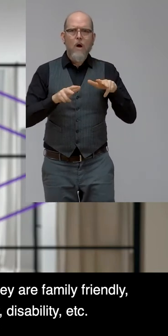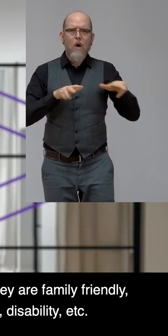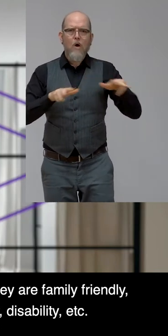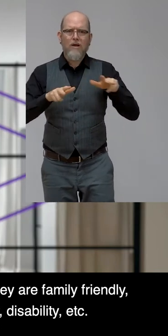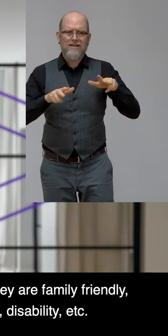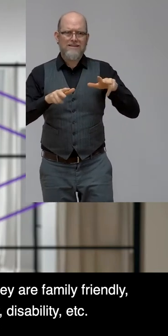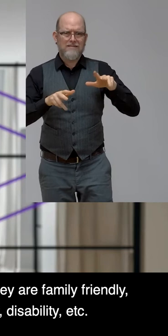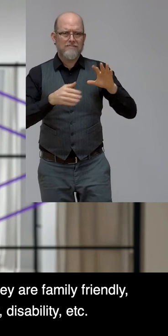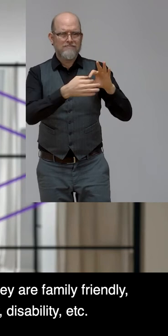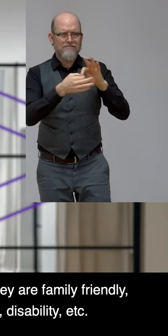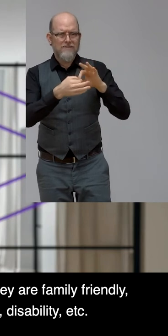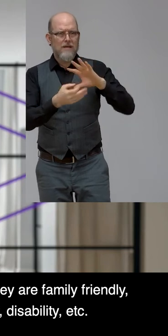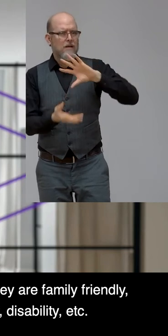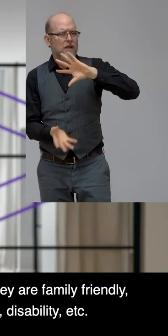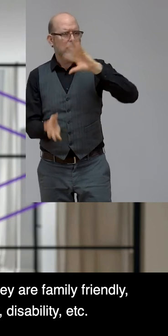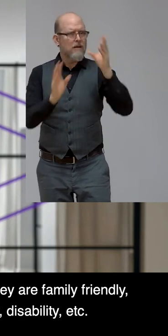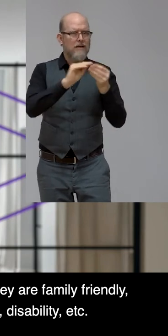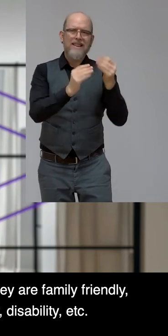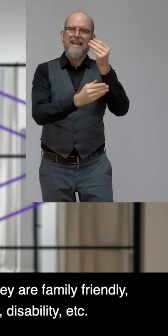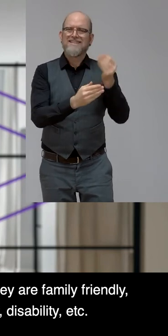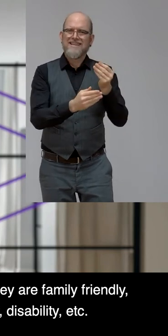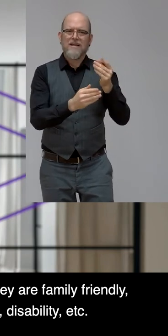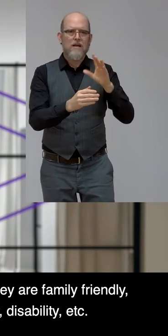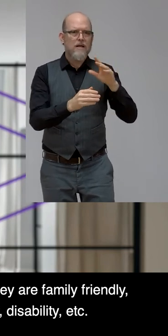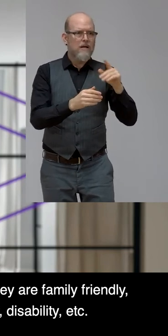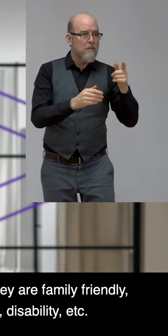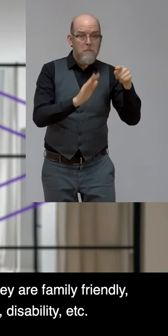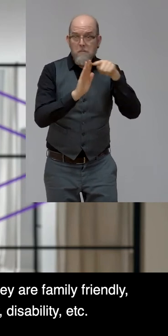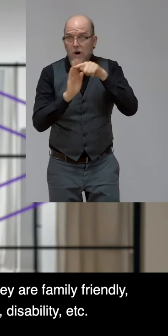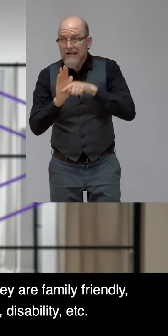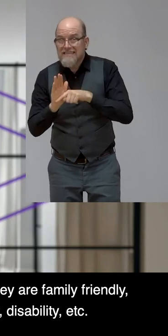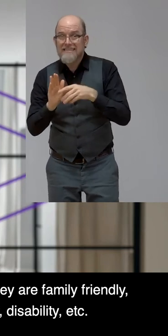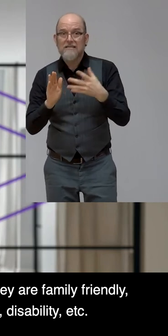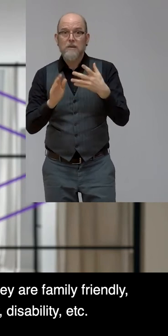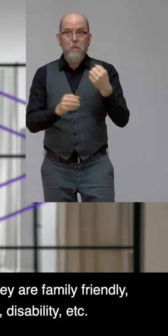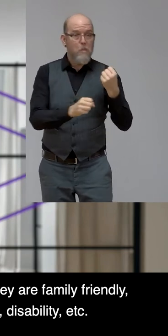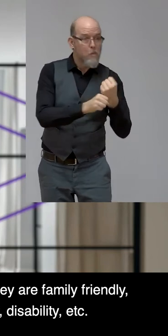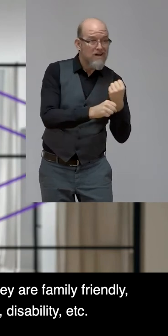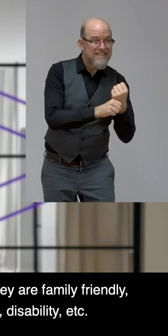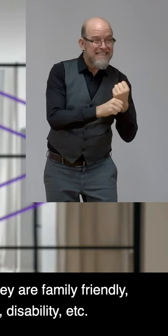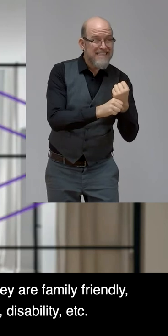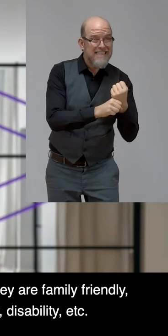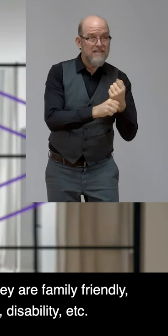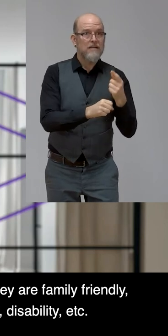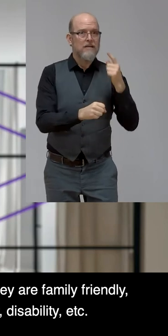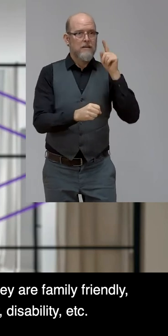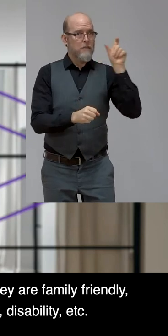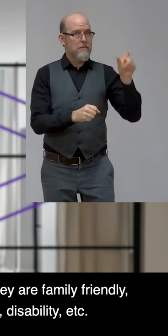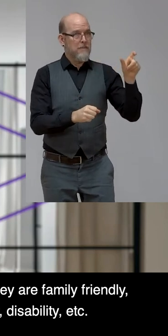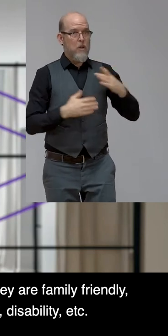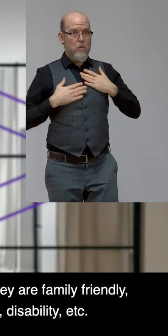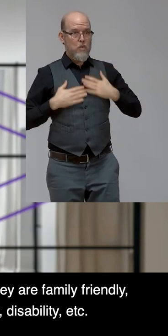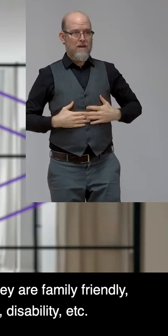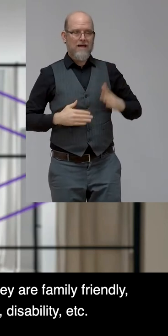your policies, your practices, whether they're, you know, family friendly, supporting all people,